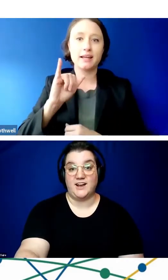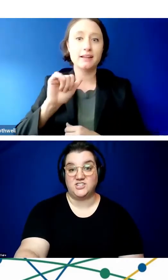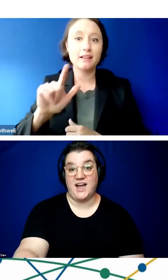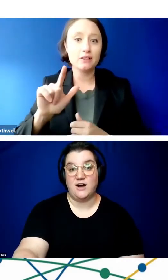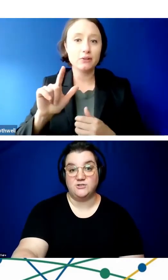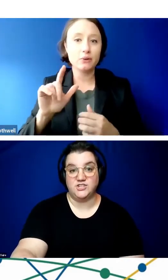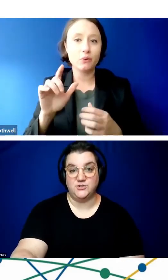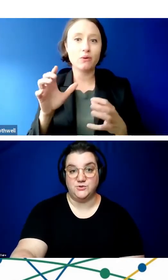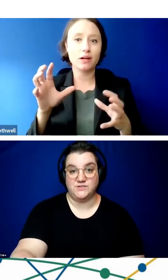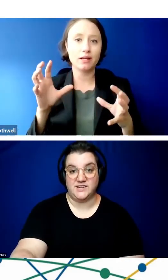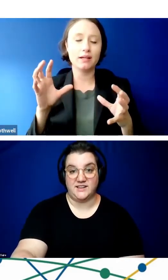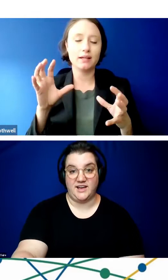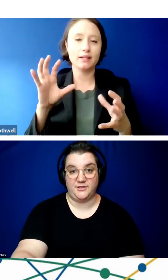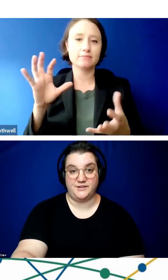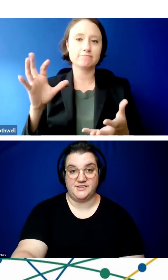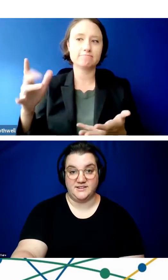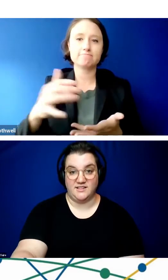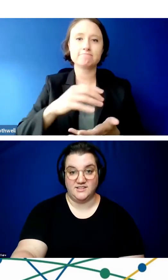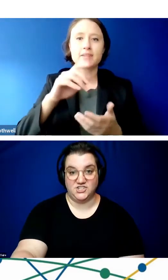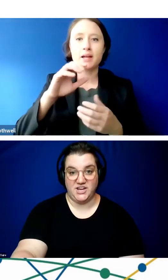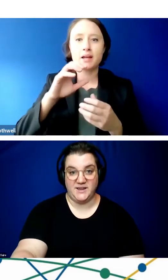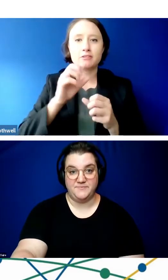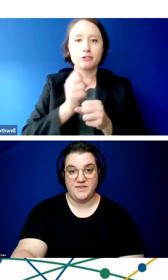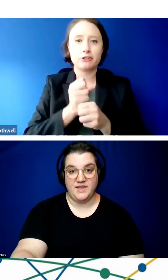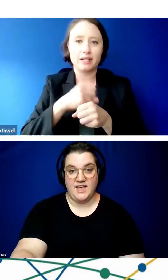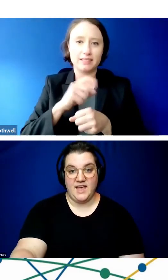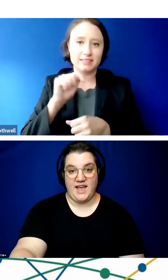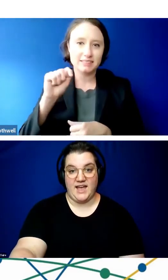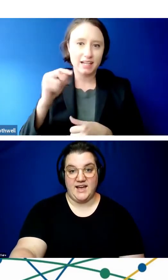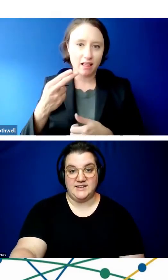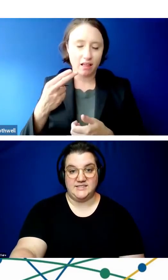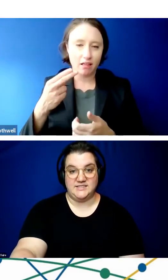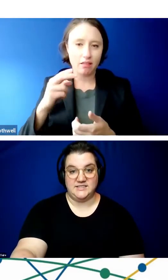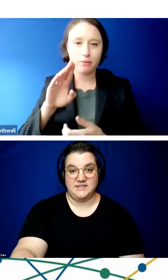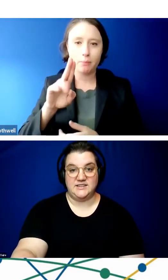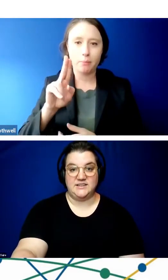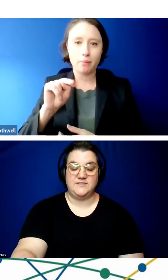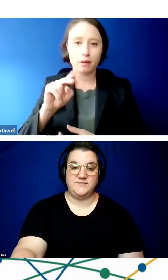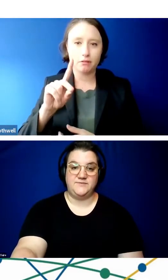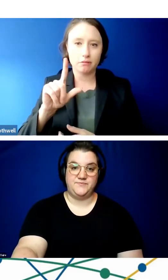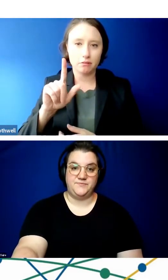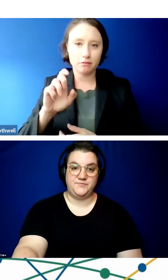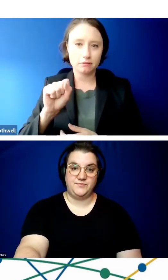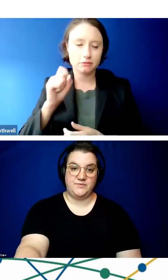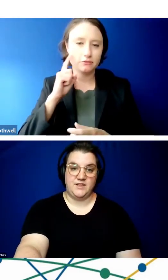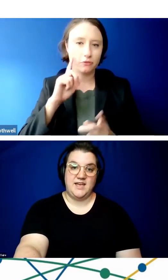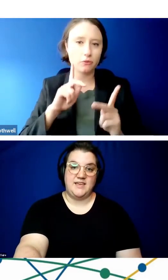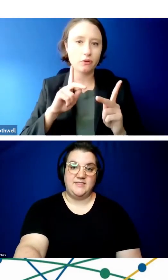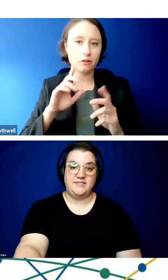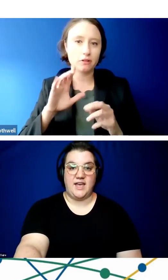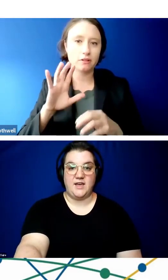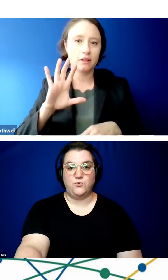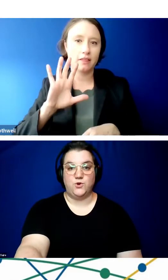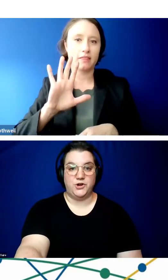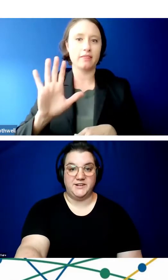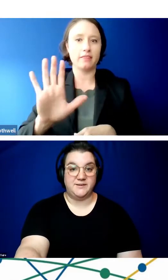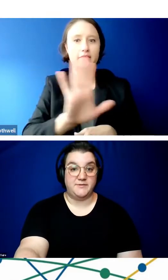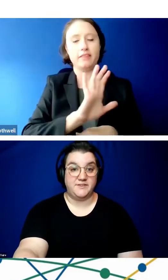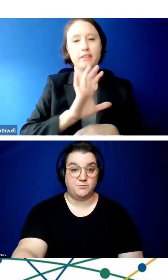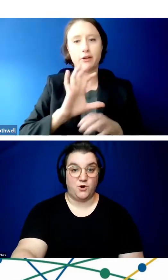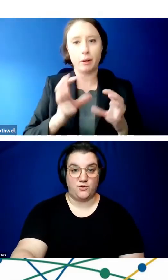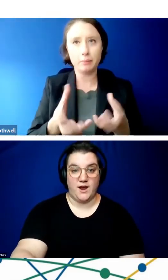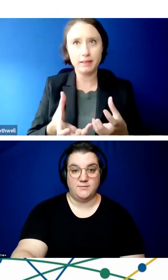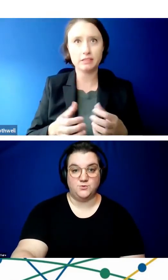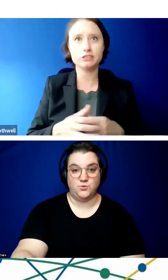to learn actually how to use telehealth technology. And they would,